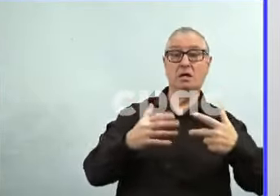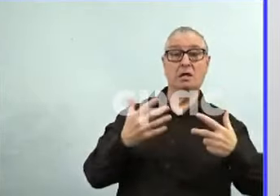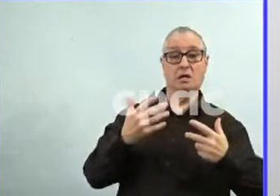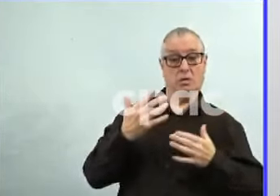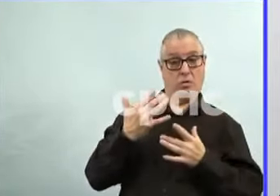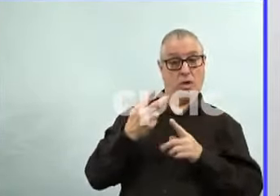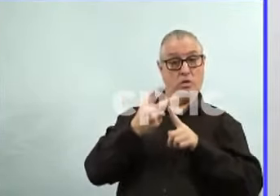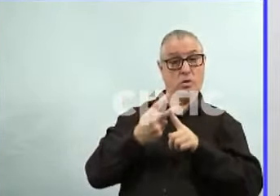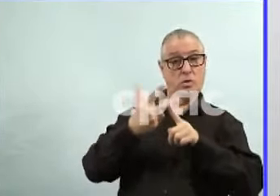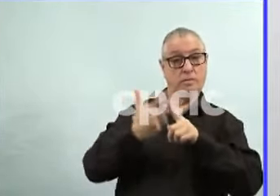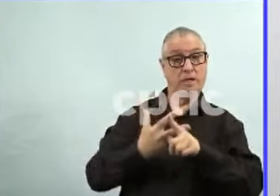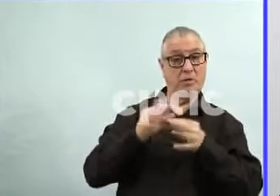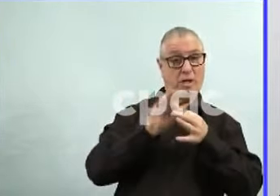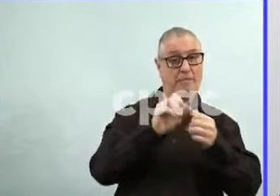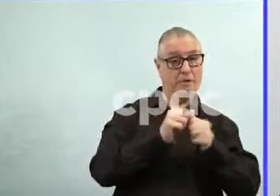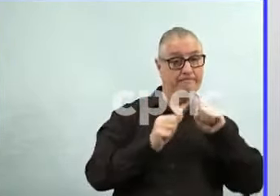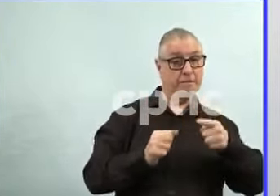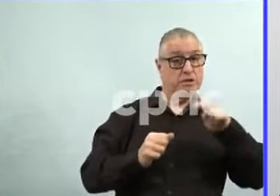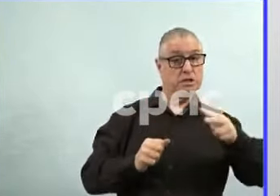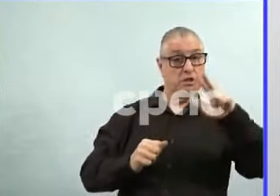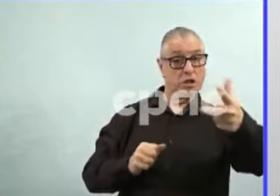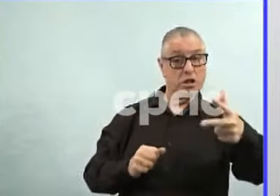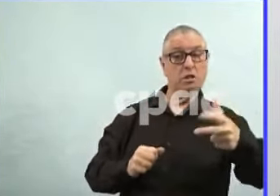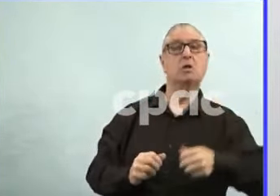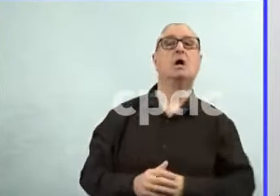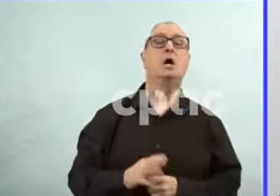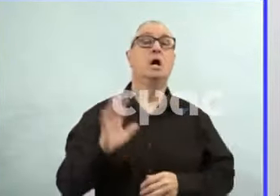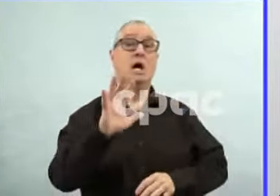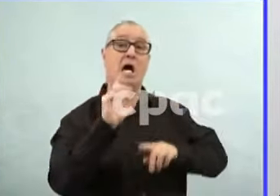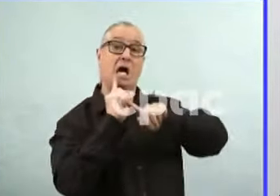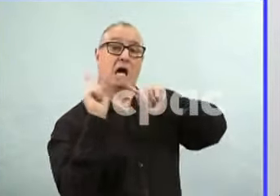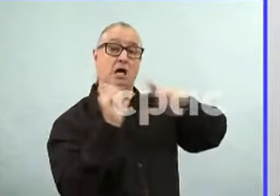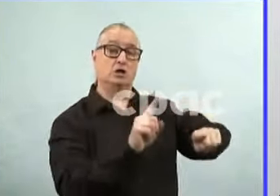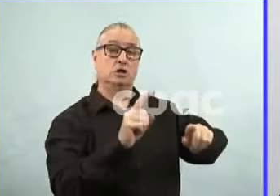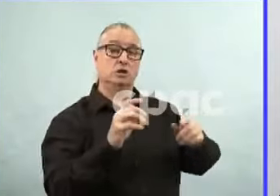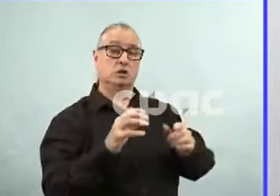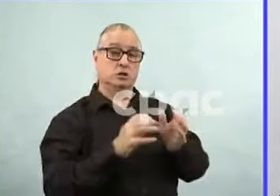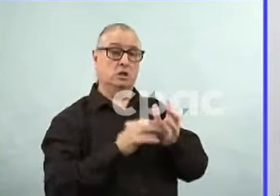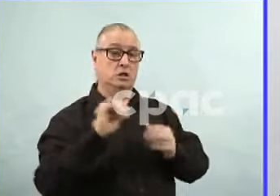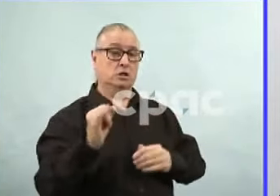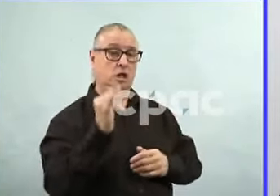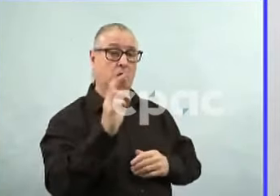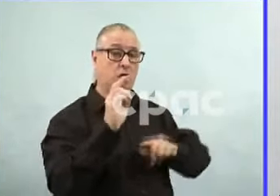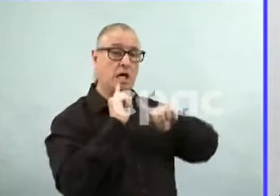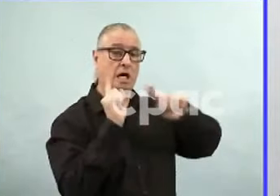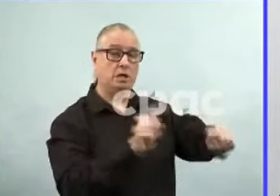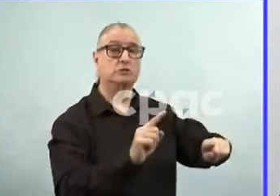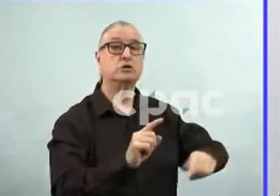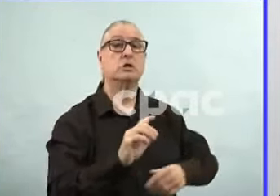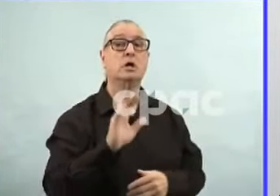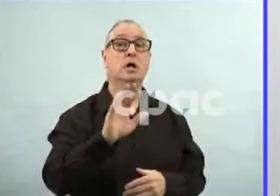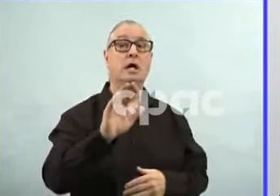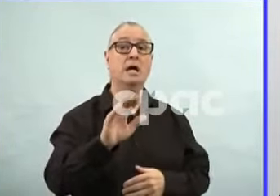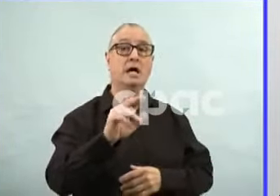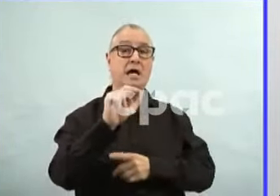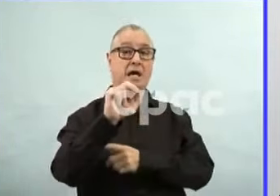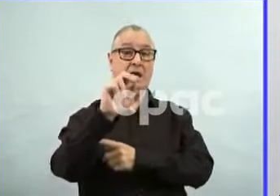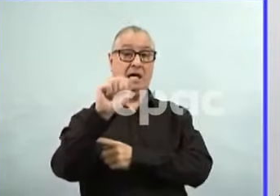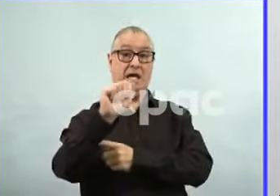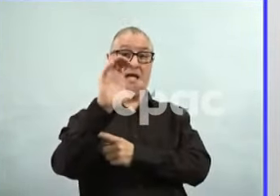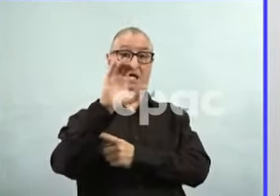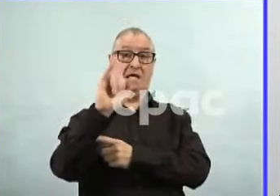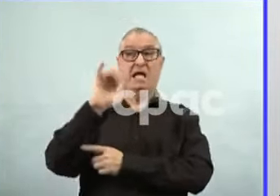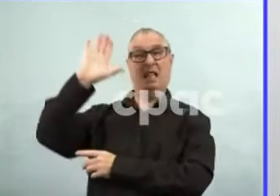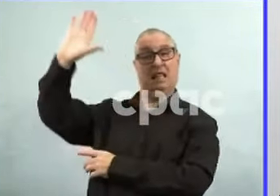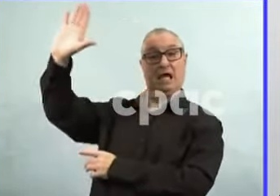The NASI guidance does go into more detail about what the time interval is, depending on which dose it is.